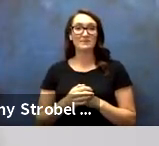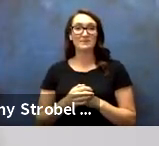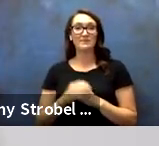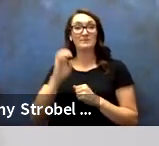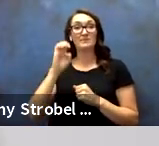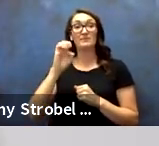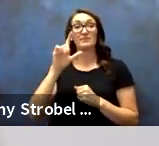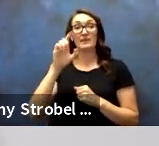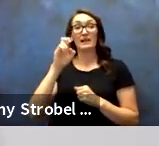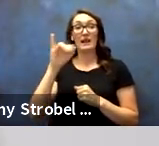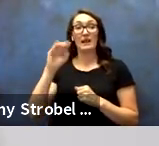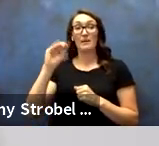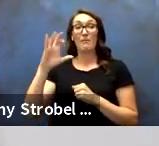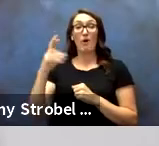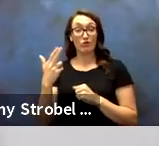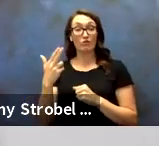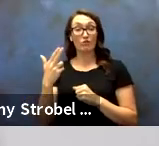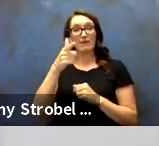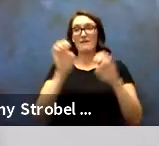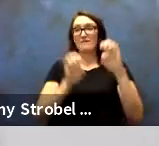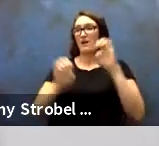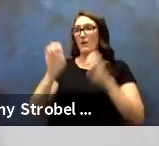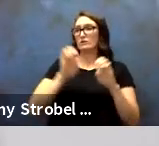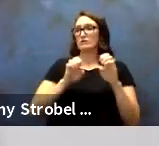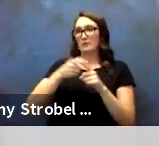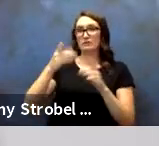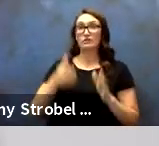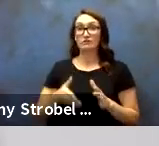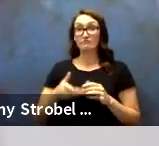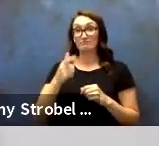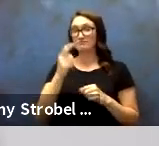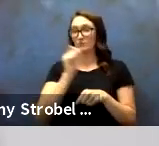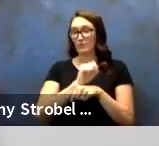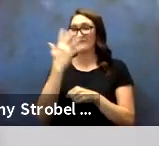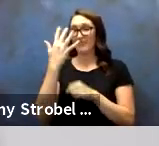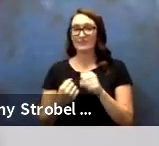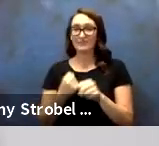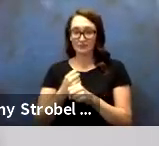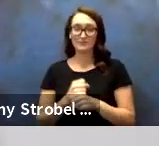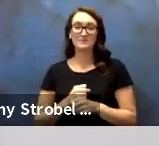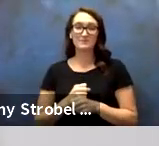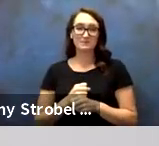Elaine March, Evaluation Specialist, 5 years of service.